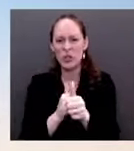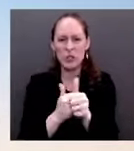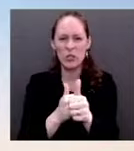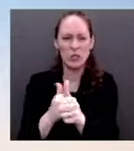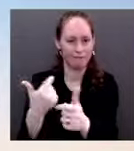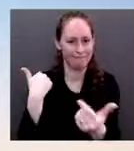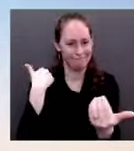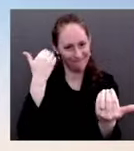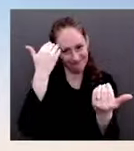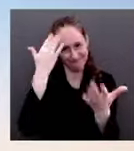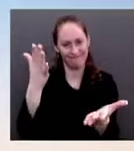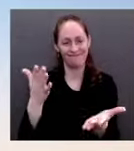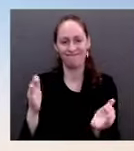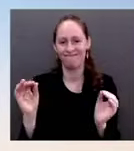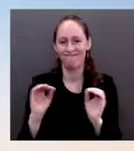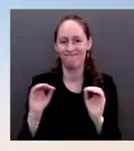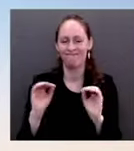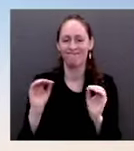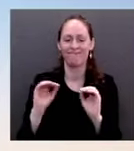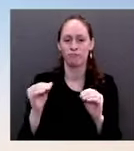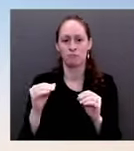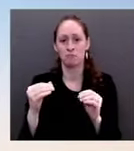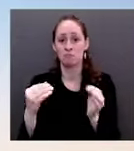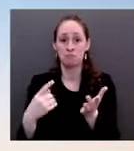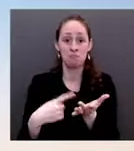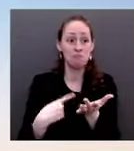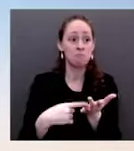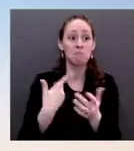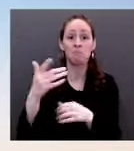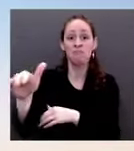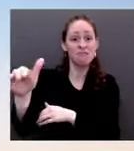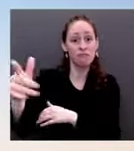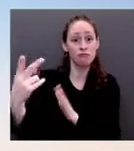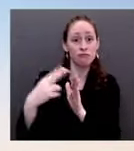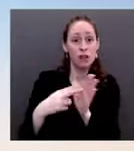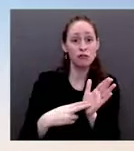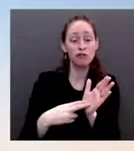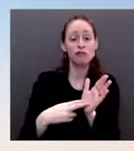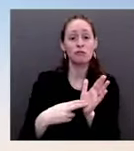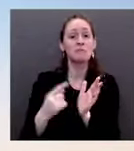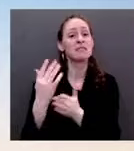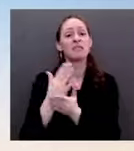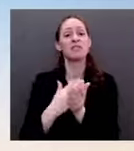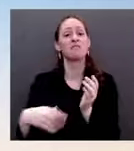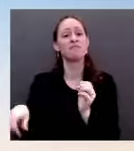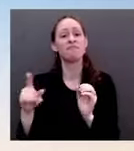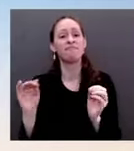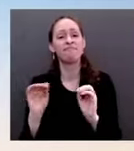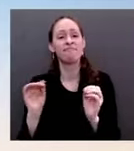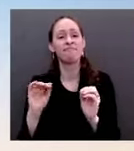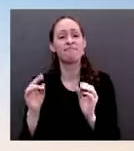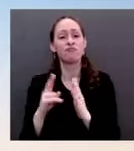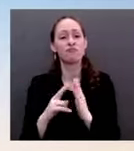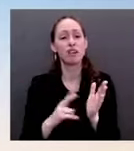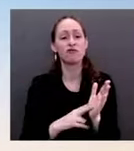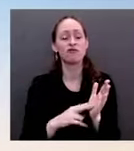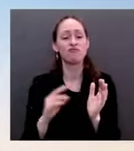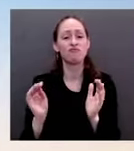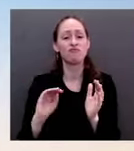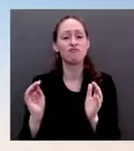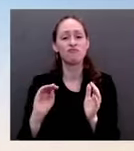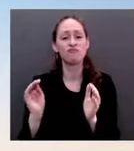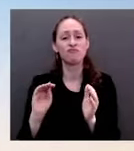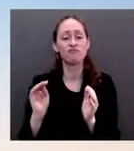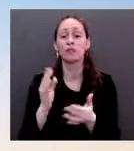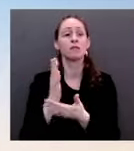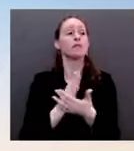people in any country around the world who are dual citizens who haven't lived in or have never lived in the United States. But the State Department would certainly have the